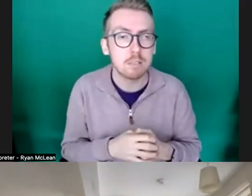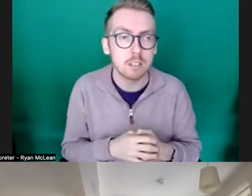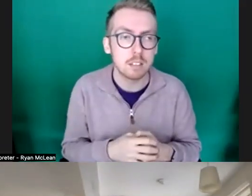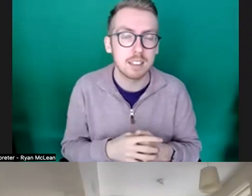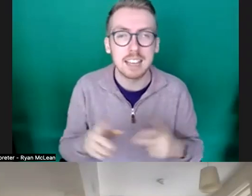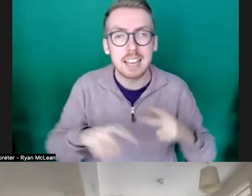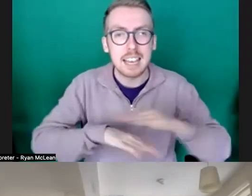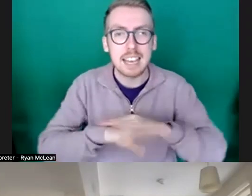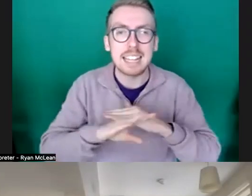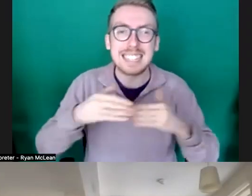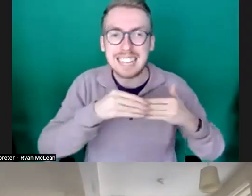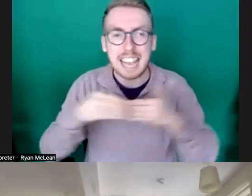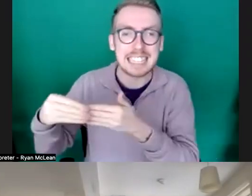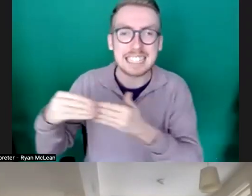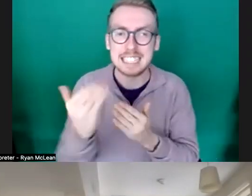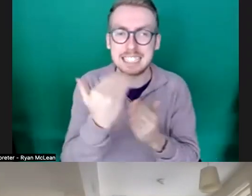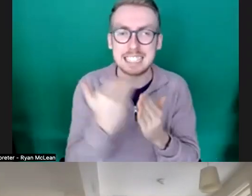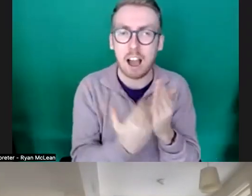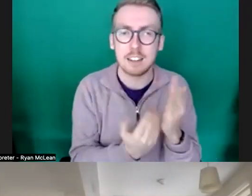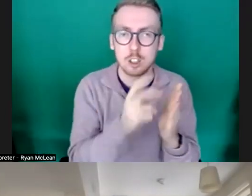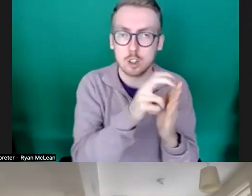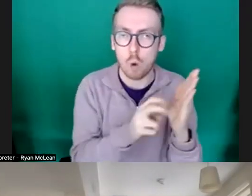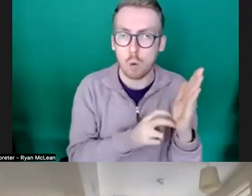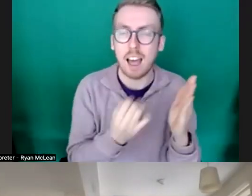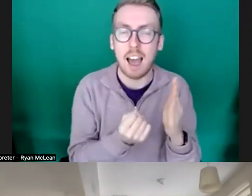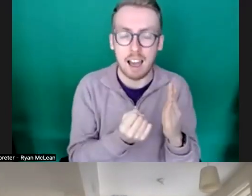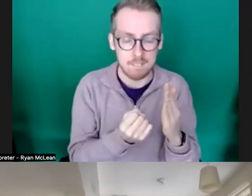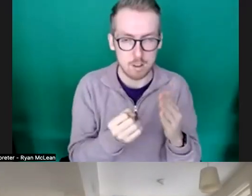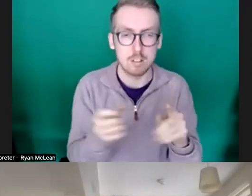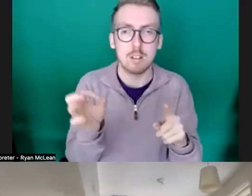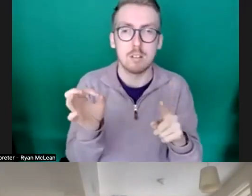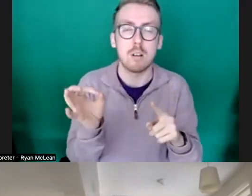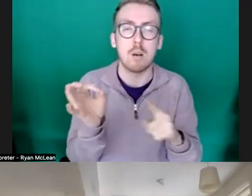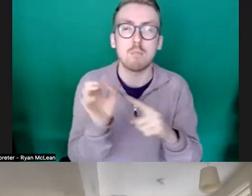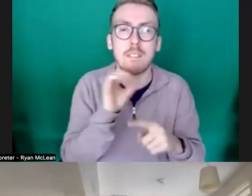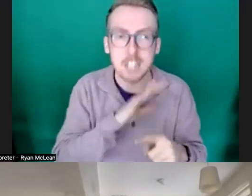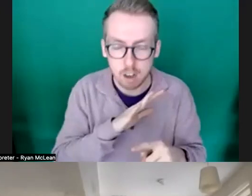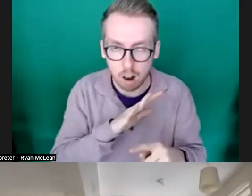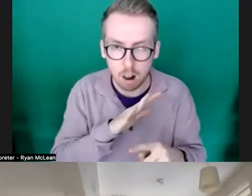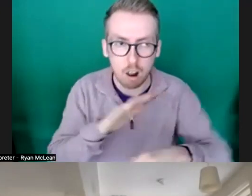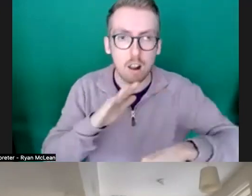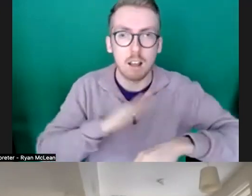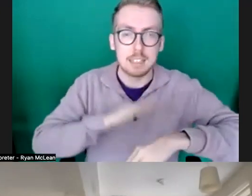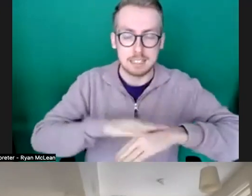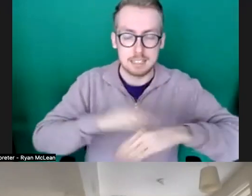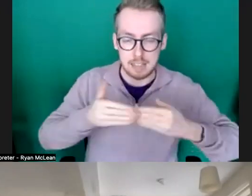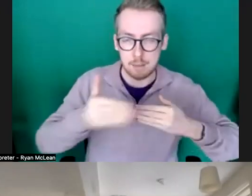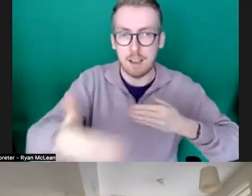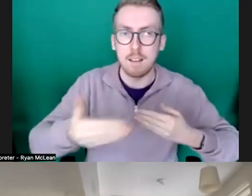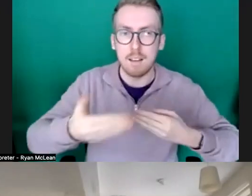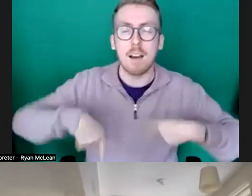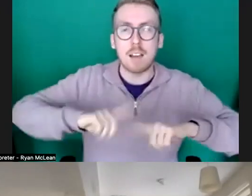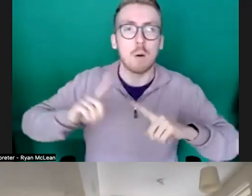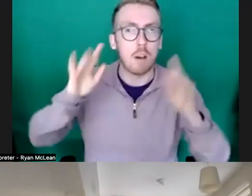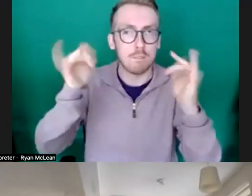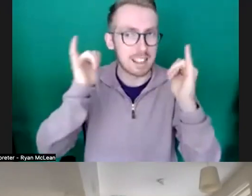notes and that has an outline of the provisional timeline for our artistic directorate festivals um